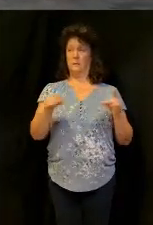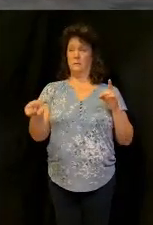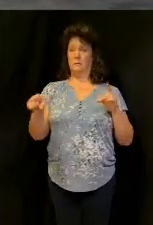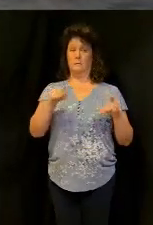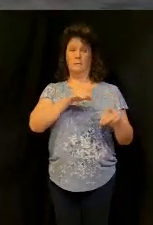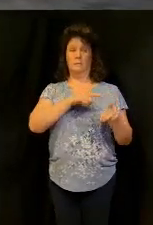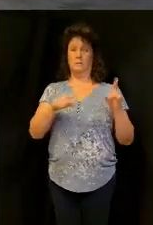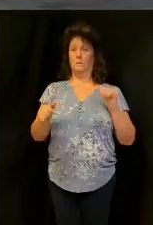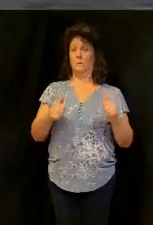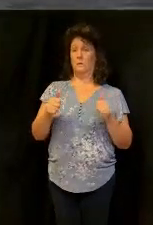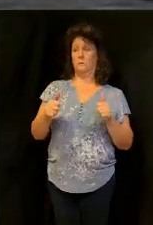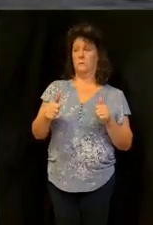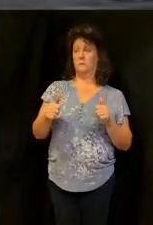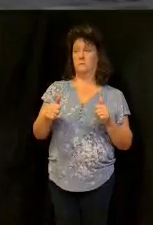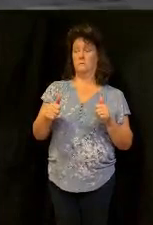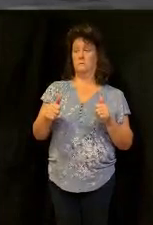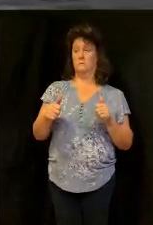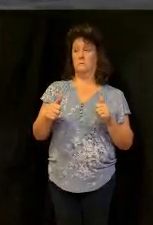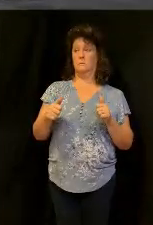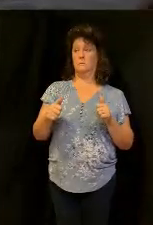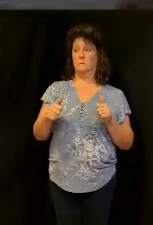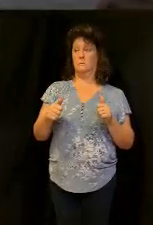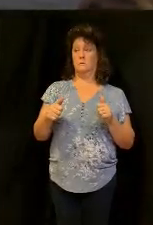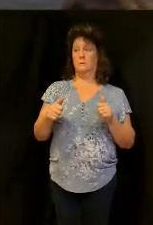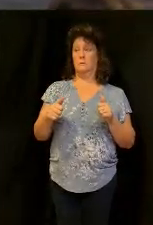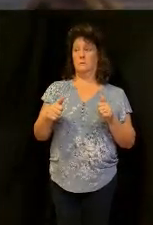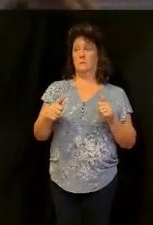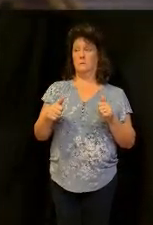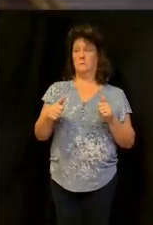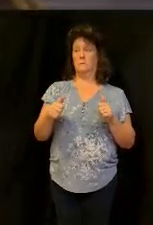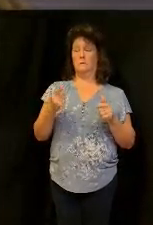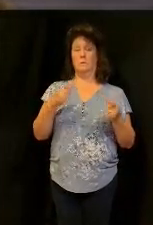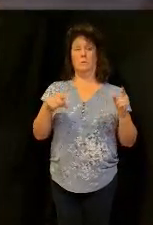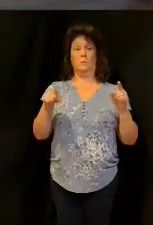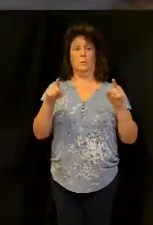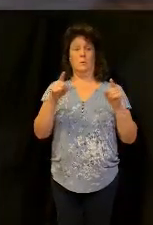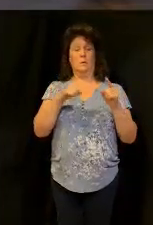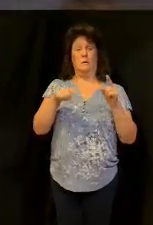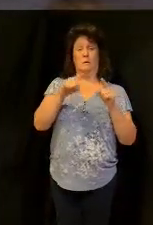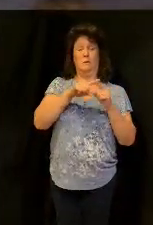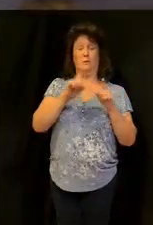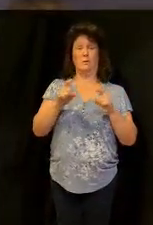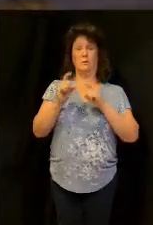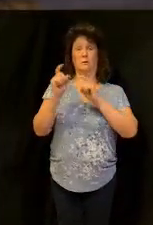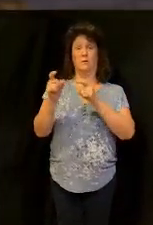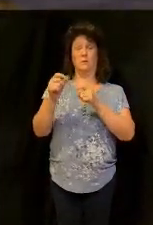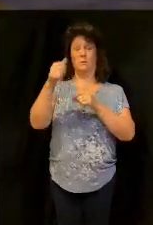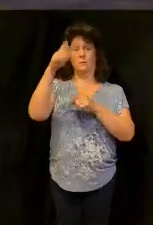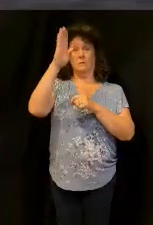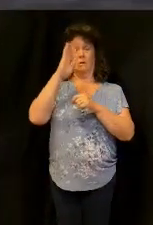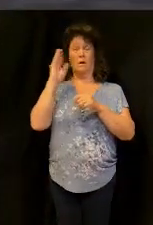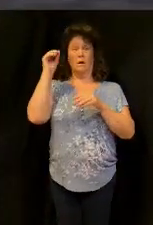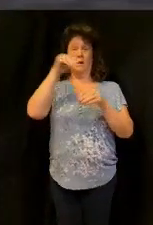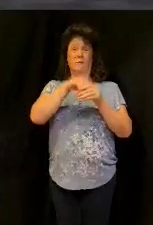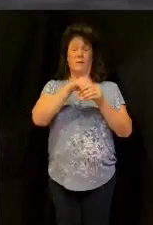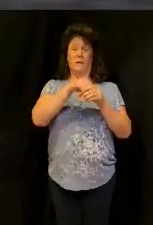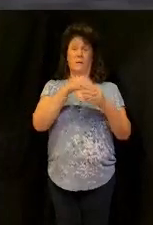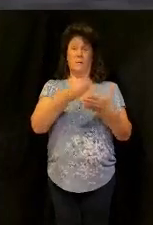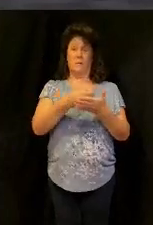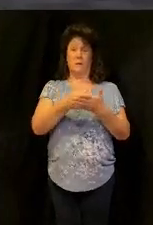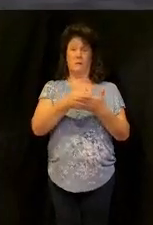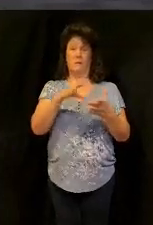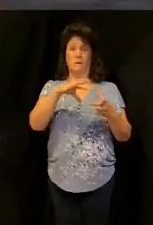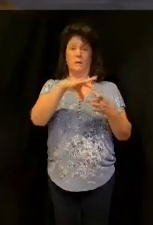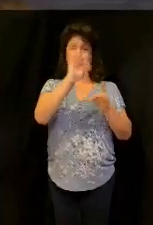there's a spirit on your money and the way that you listen when you give you tithe you're getting God involved in your finances there's a spirit on